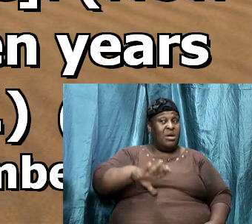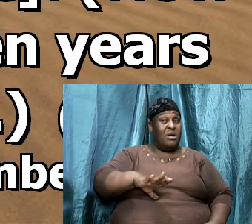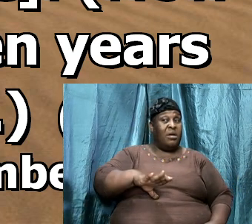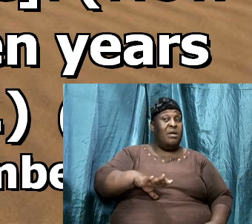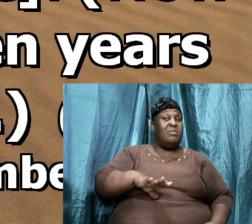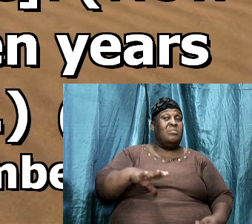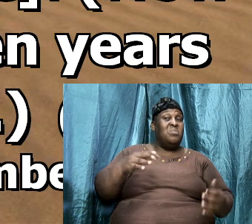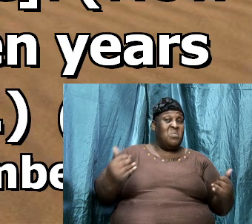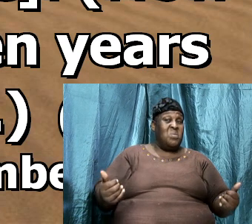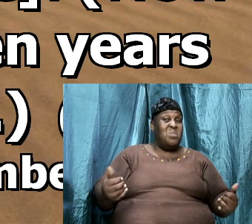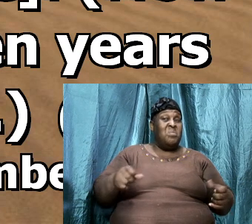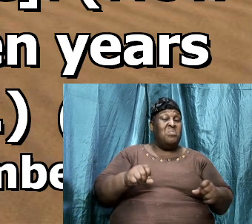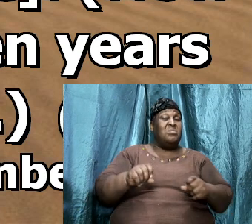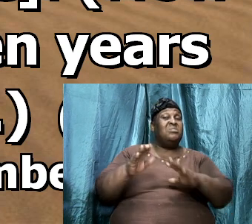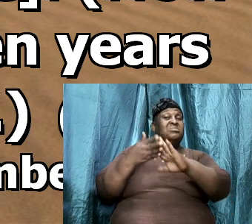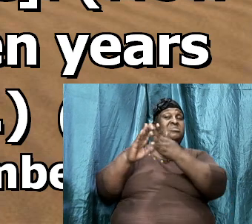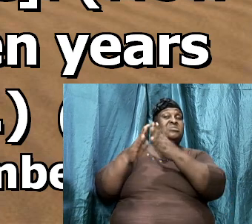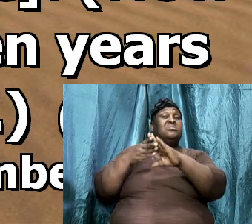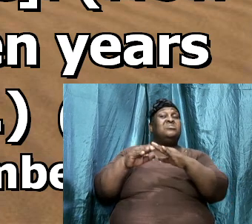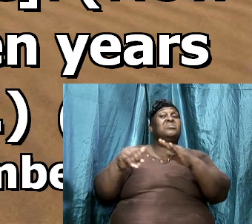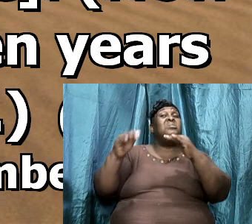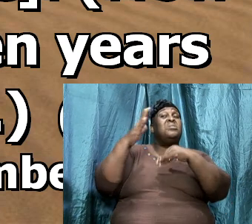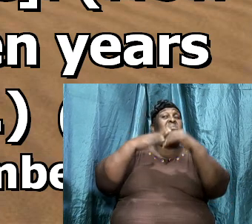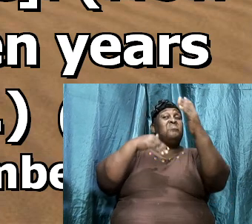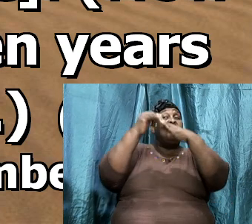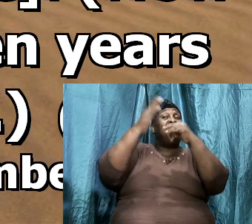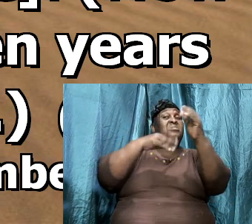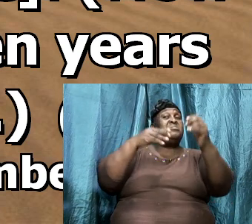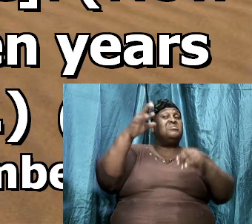built seven years before Zohan in Egypt.